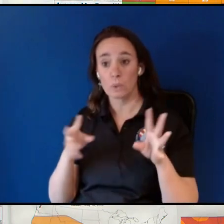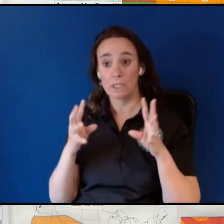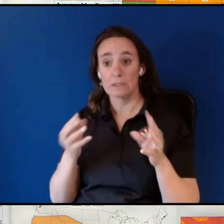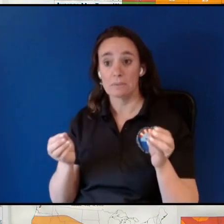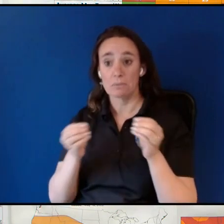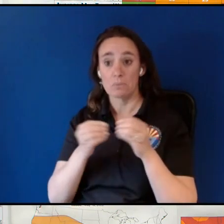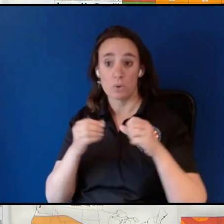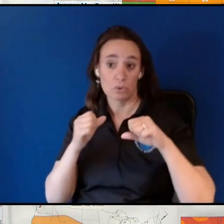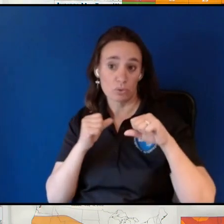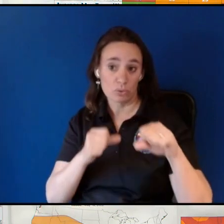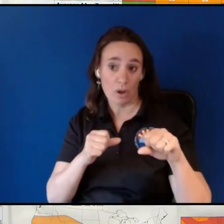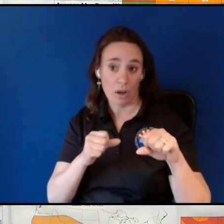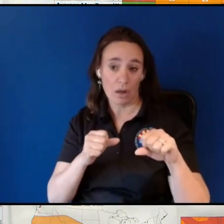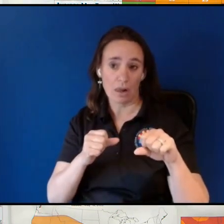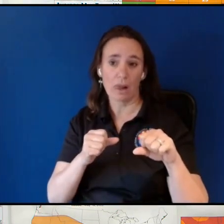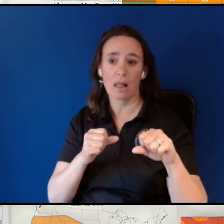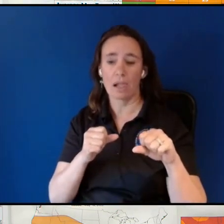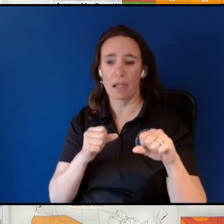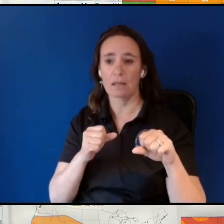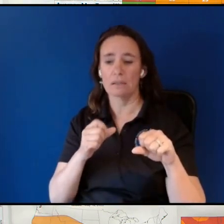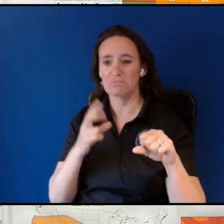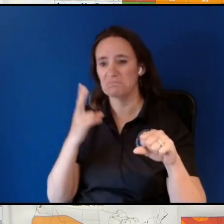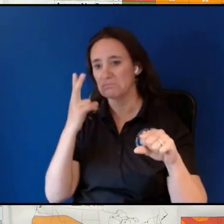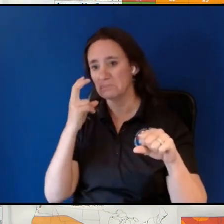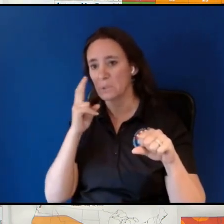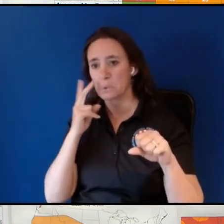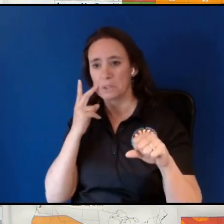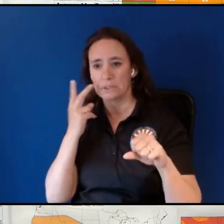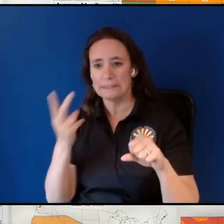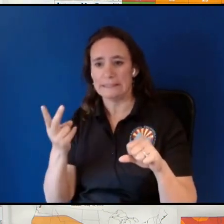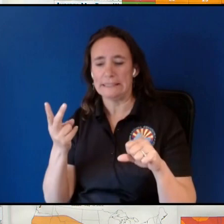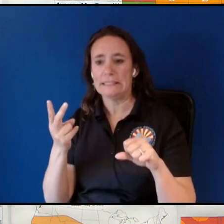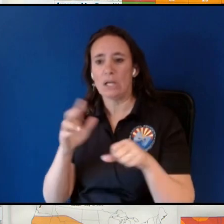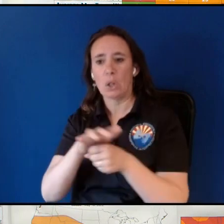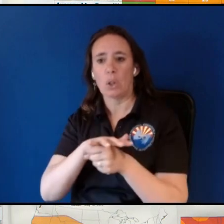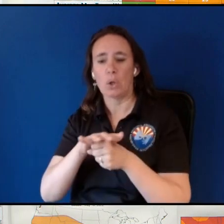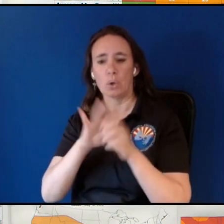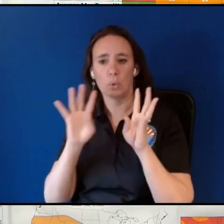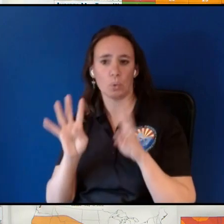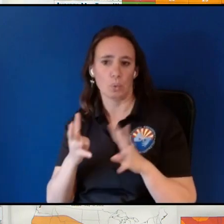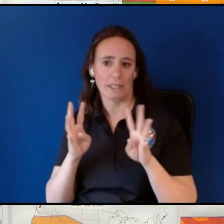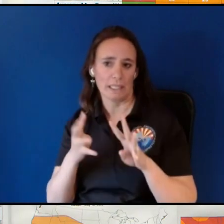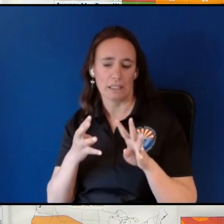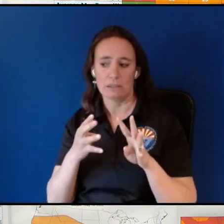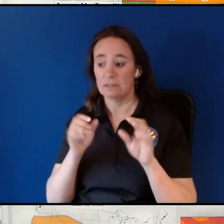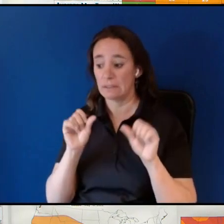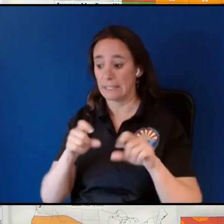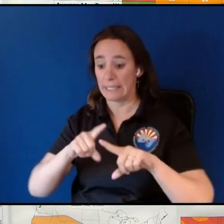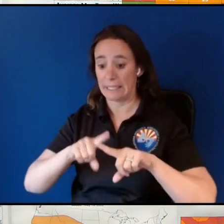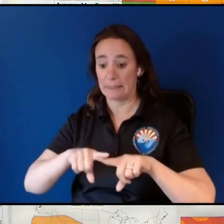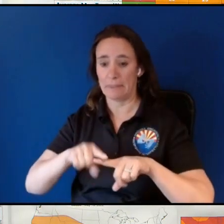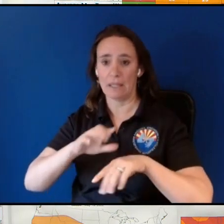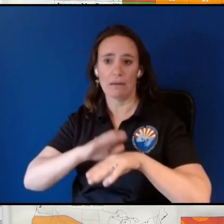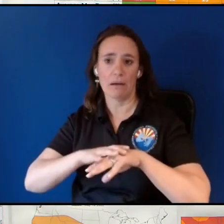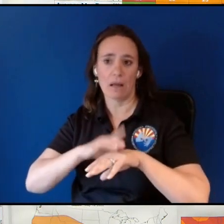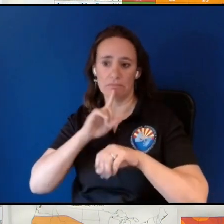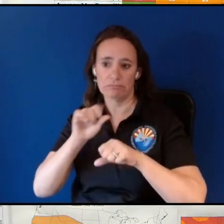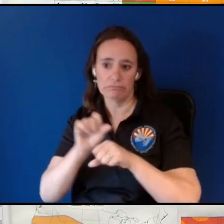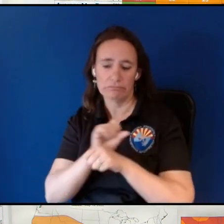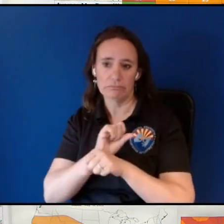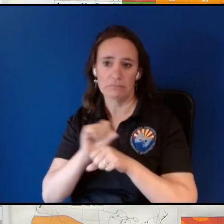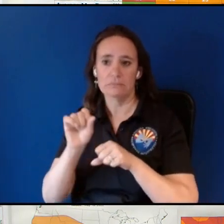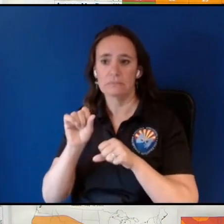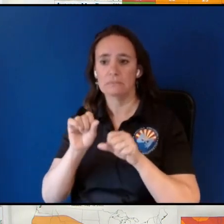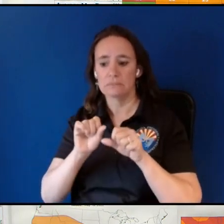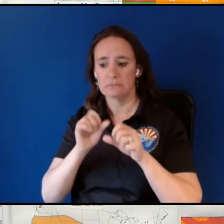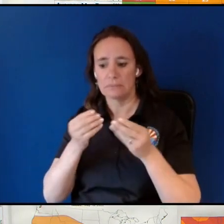likely you are to actually see these local wind effects and it can depend as well on the actual terrain itself